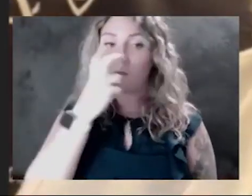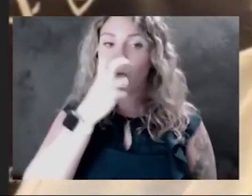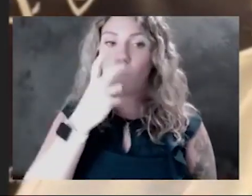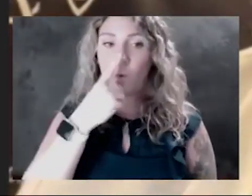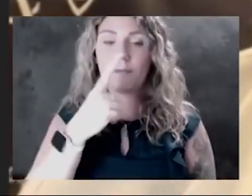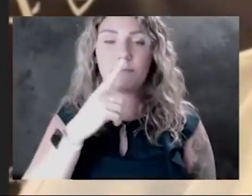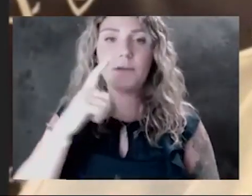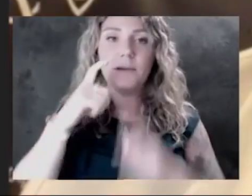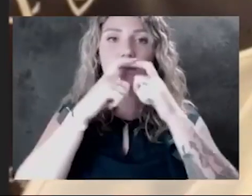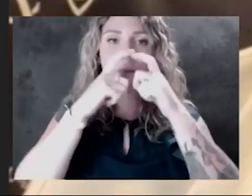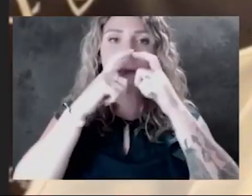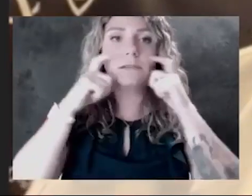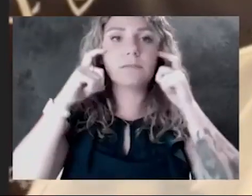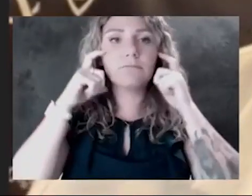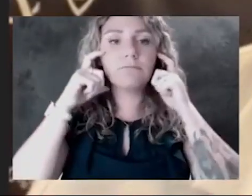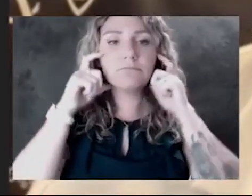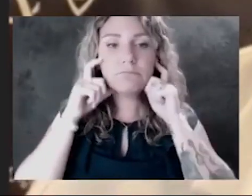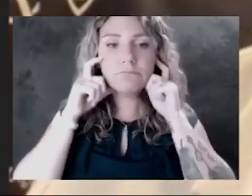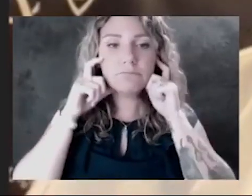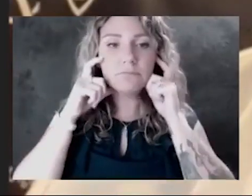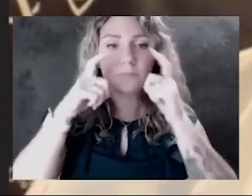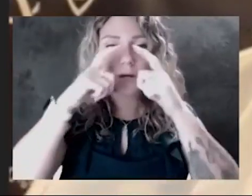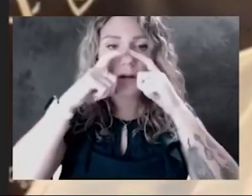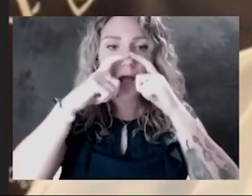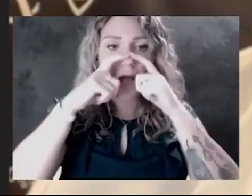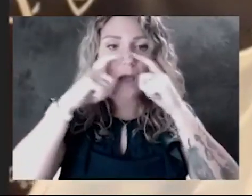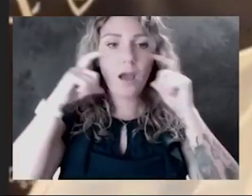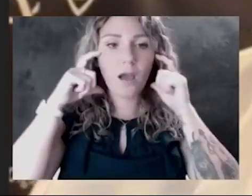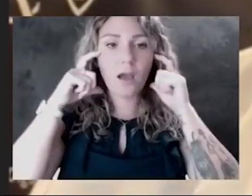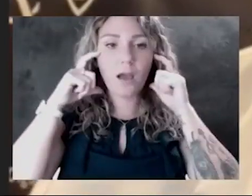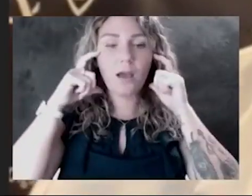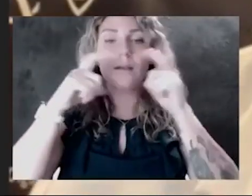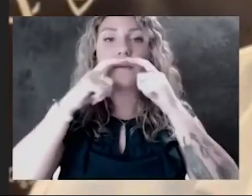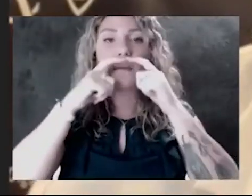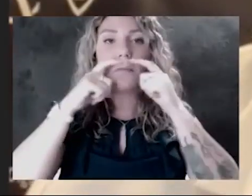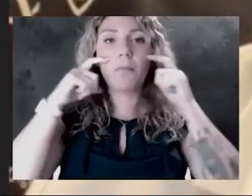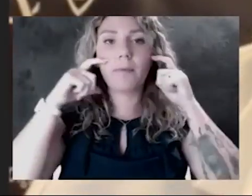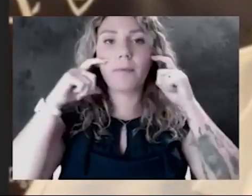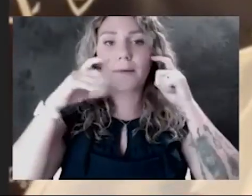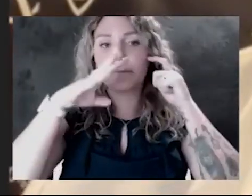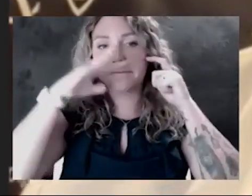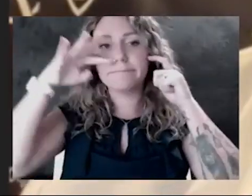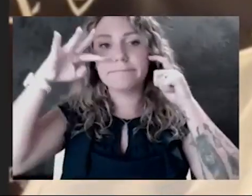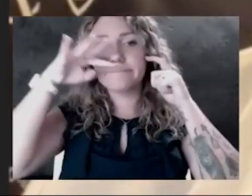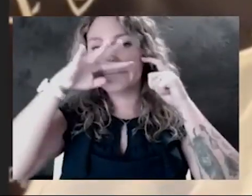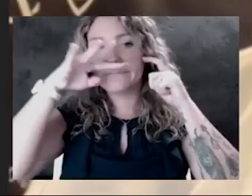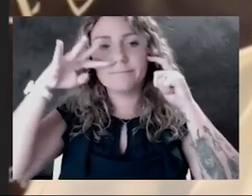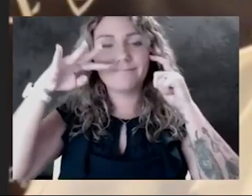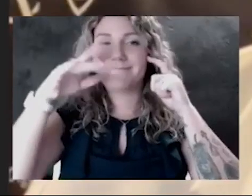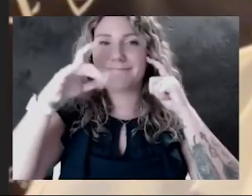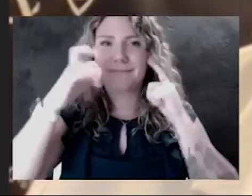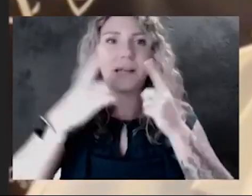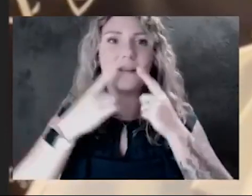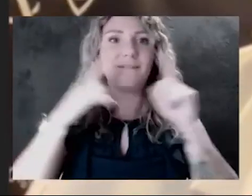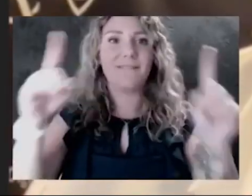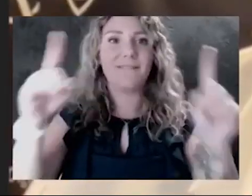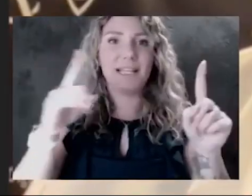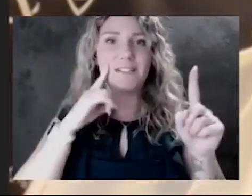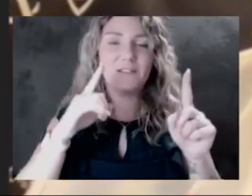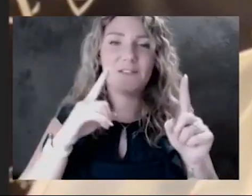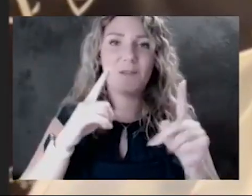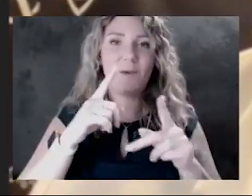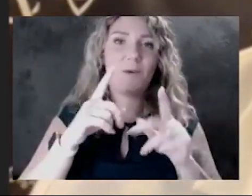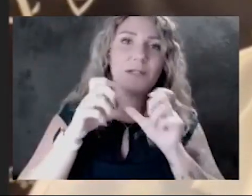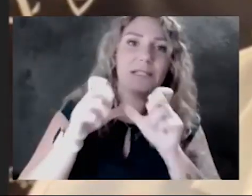it's not going to be very effective regardless of what type it is. So, you know, continuing to help people with subtle